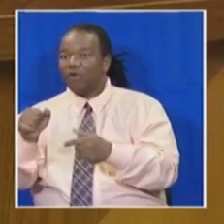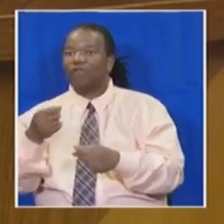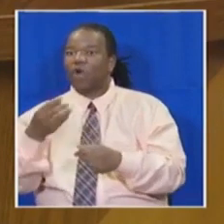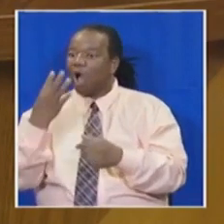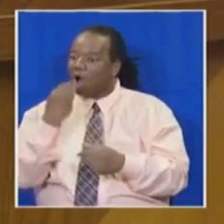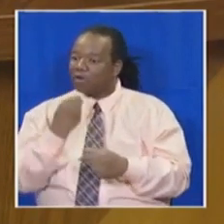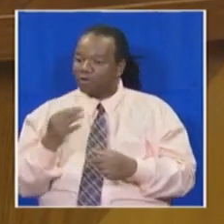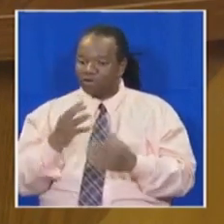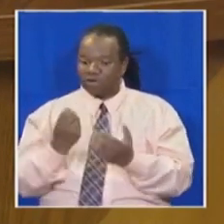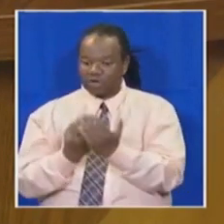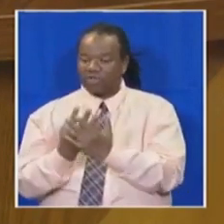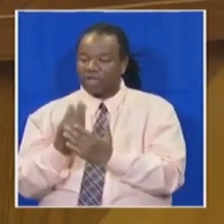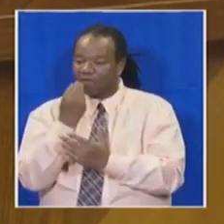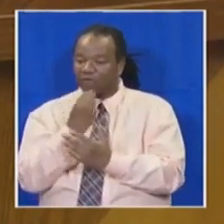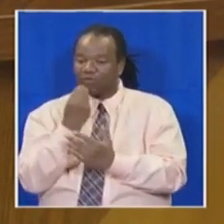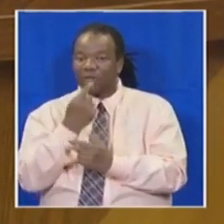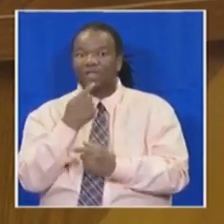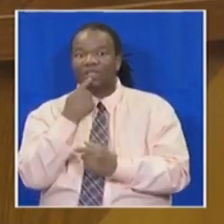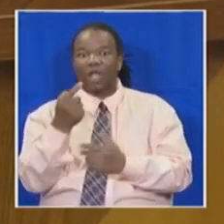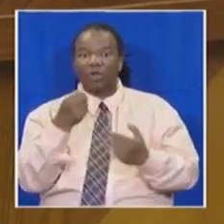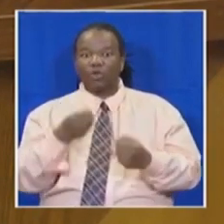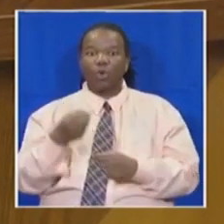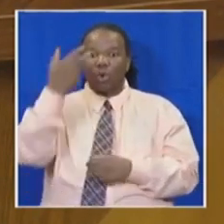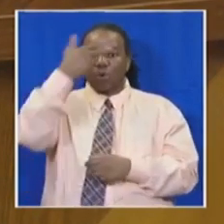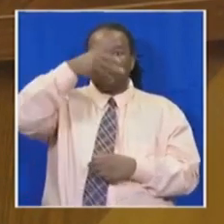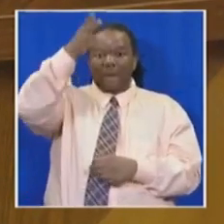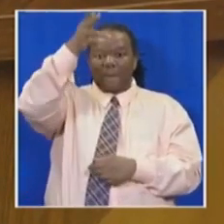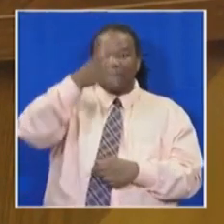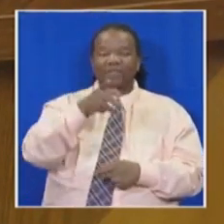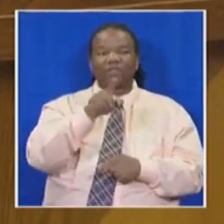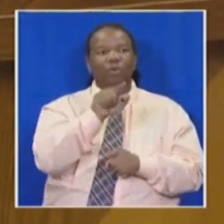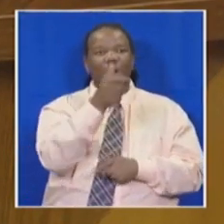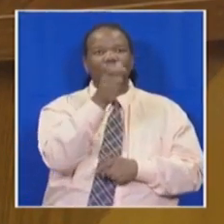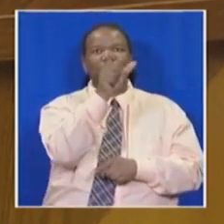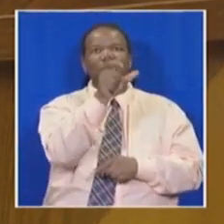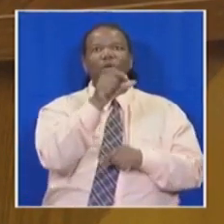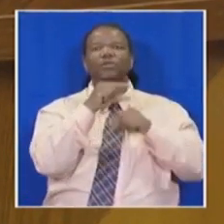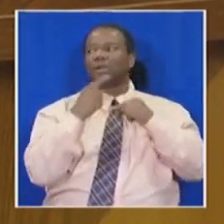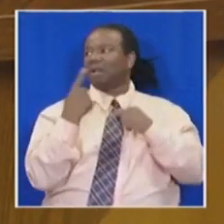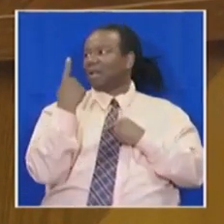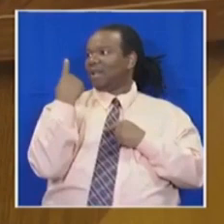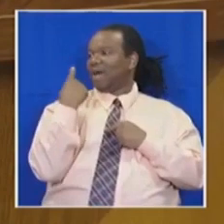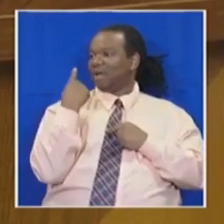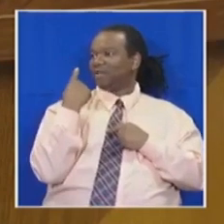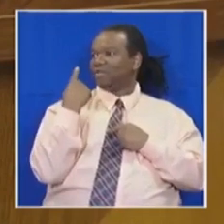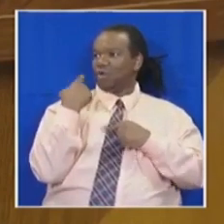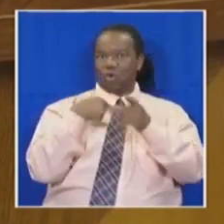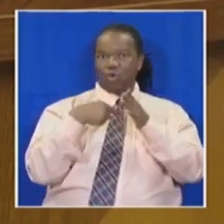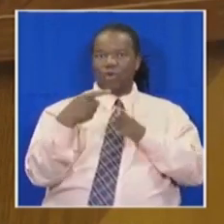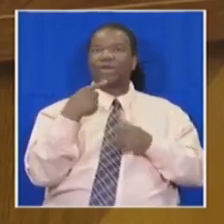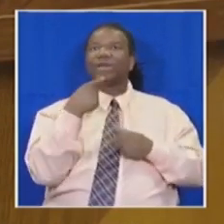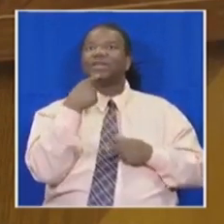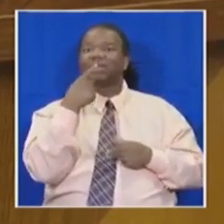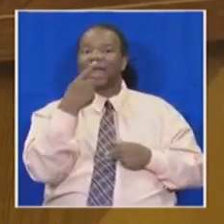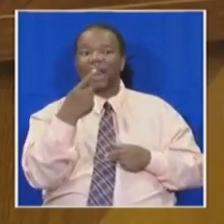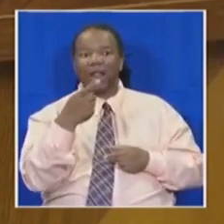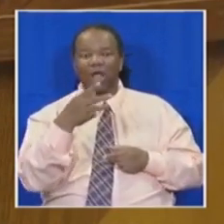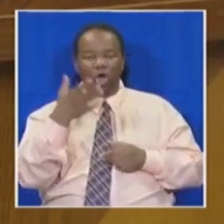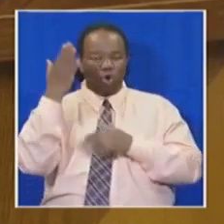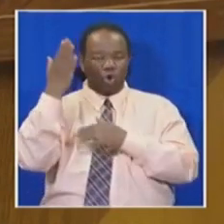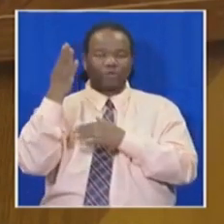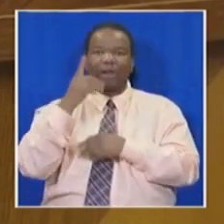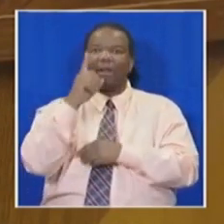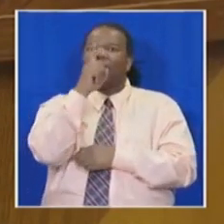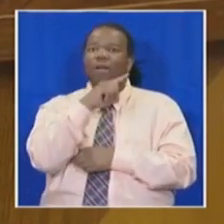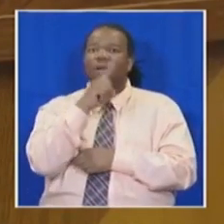into using doom to receive blessings. One such false prophet was on this podium last week preaching the gospel of deception. Mr.